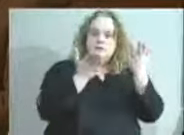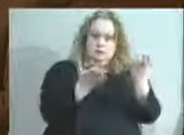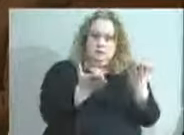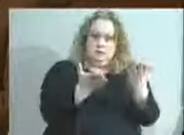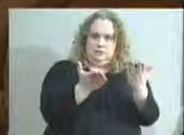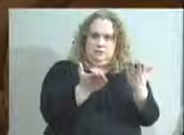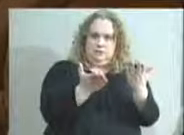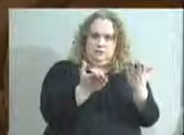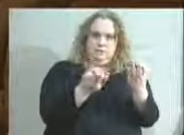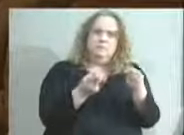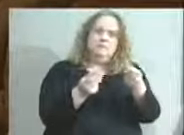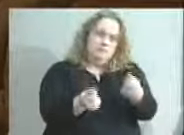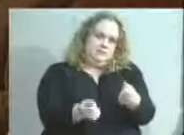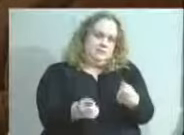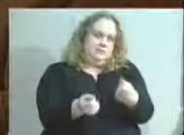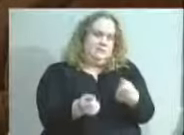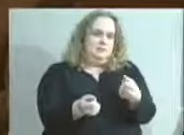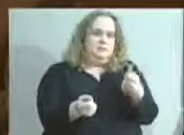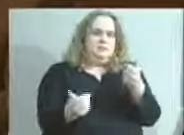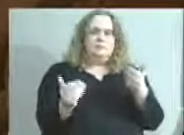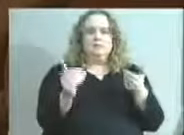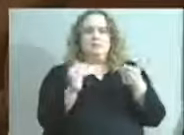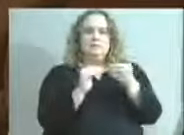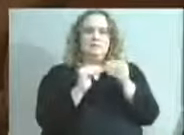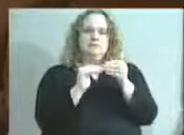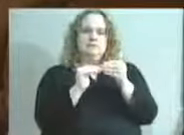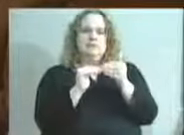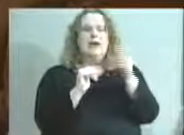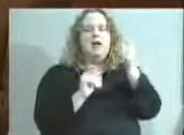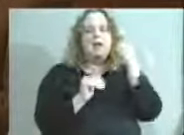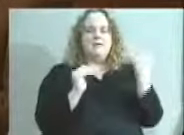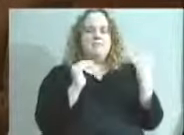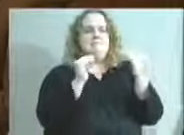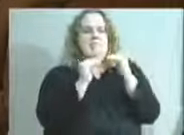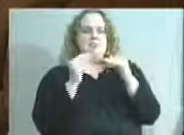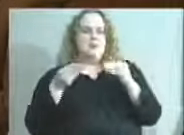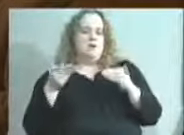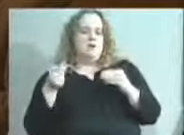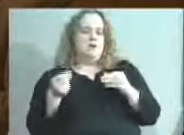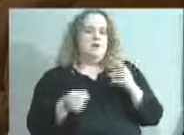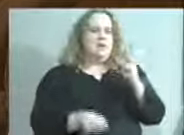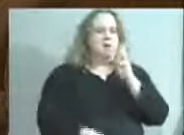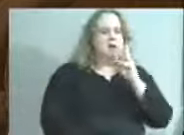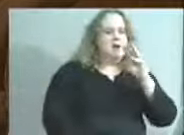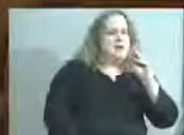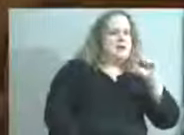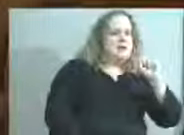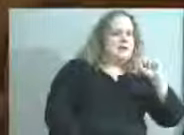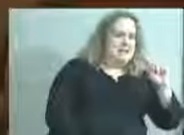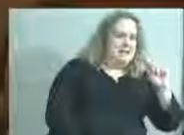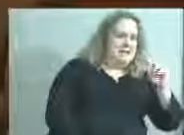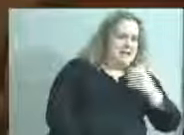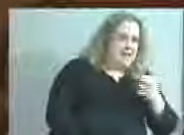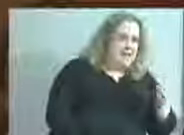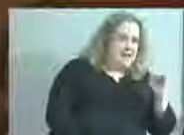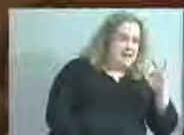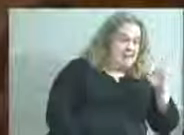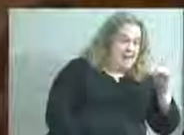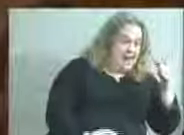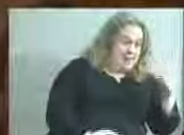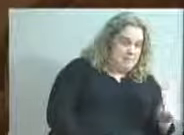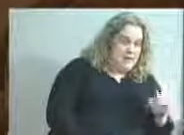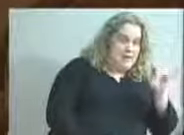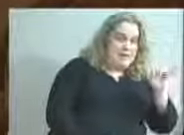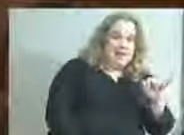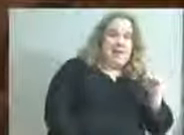resources being spent in the community. So I'd recommend we start down that path. The water and MSD thing basically, if that occurred, basically that's